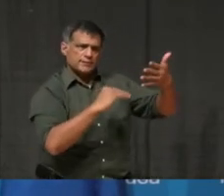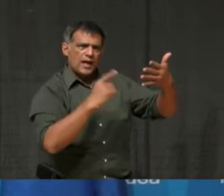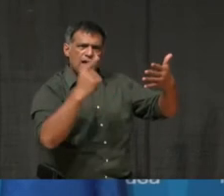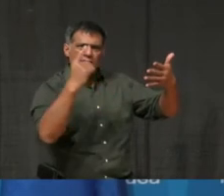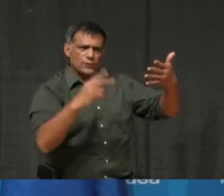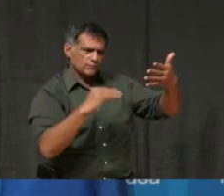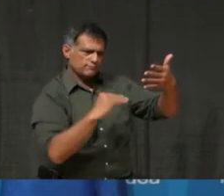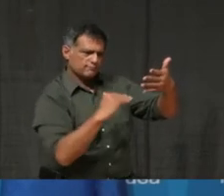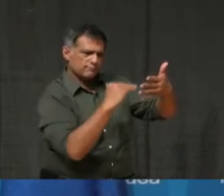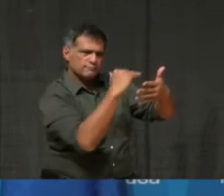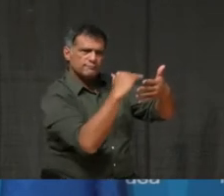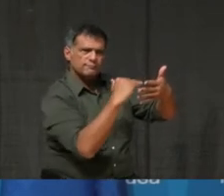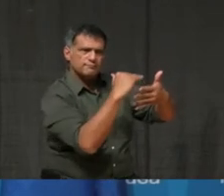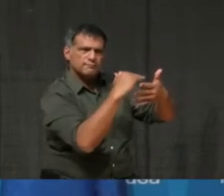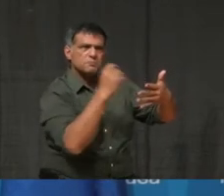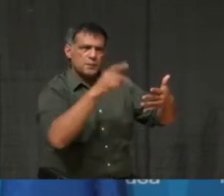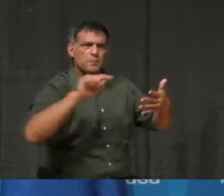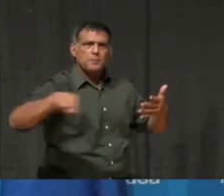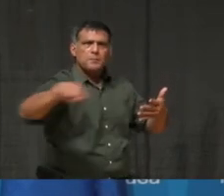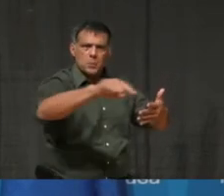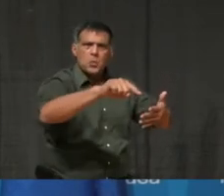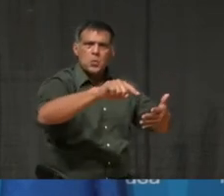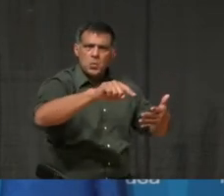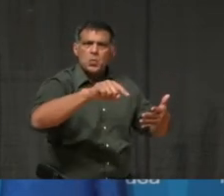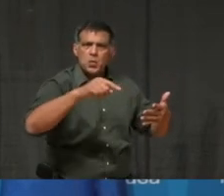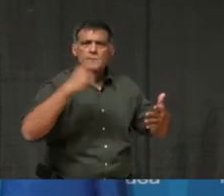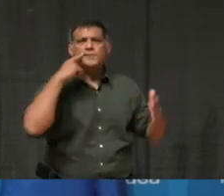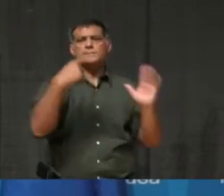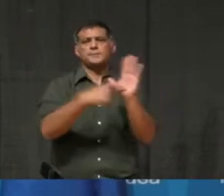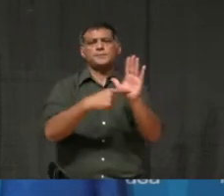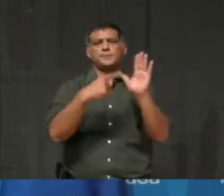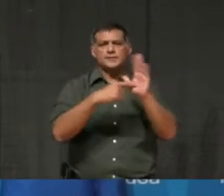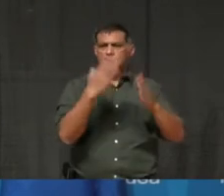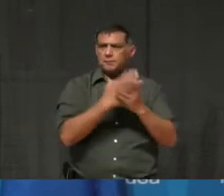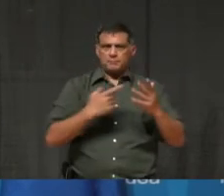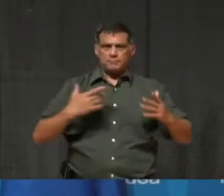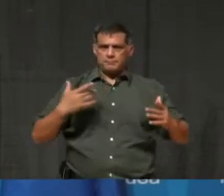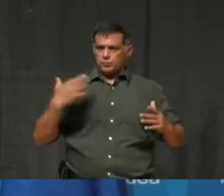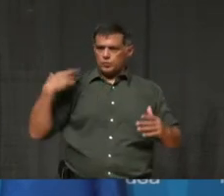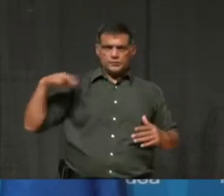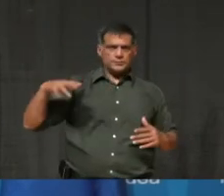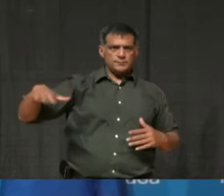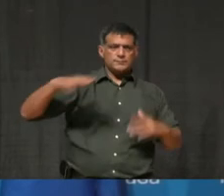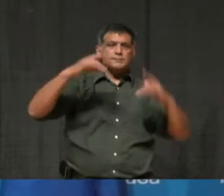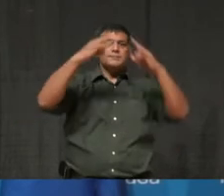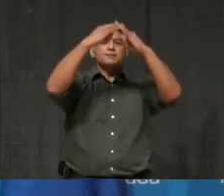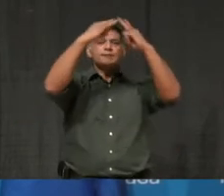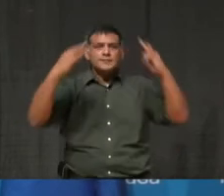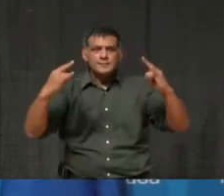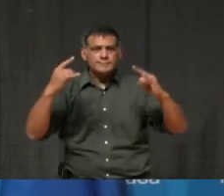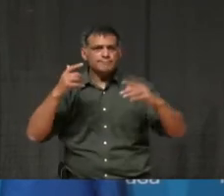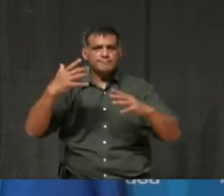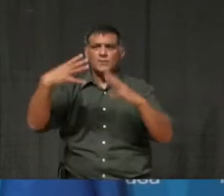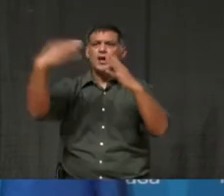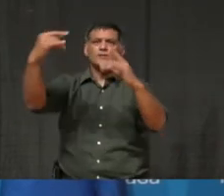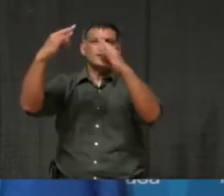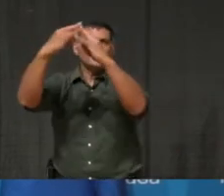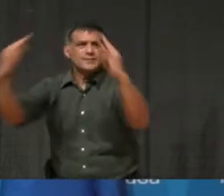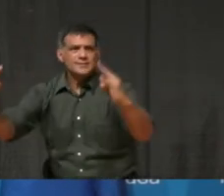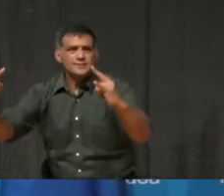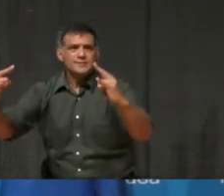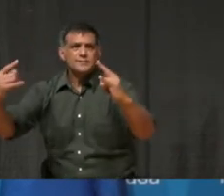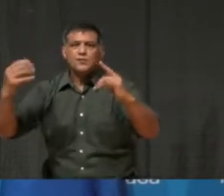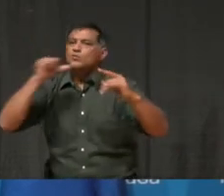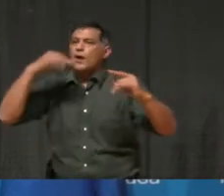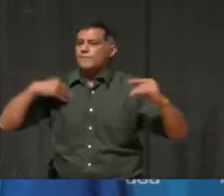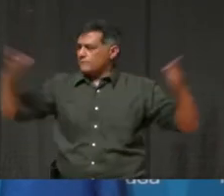tents not being fully utilized as they should be with sides not up, et cetera. So, with respect to what occurred